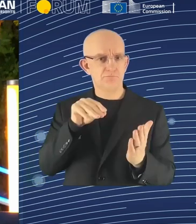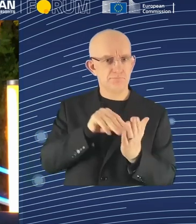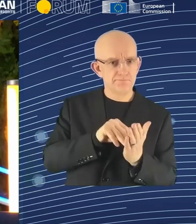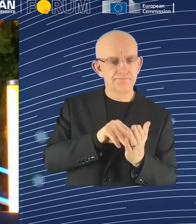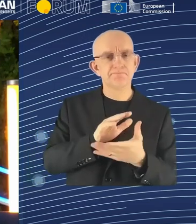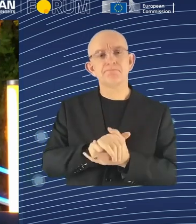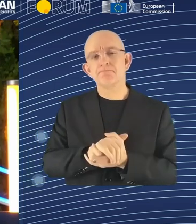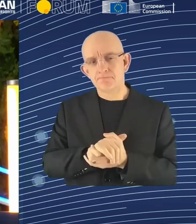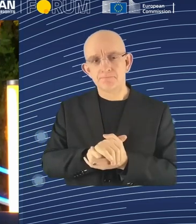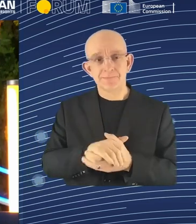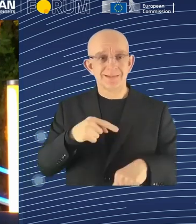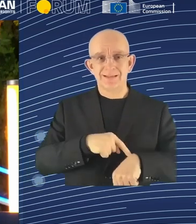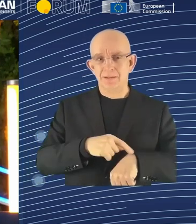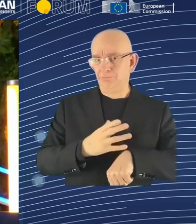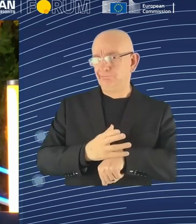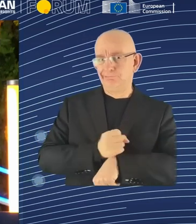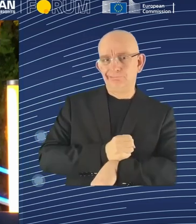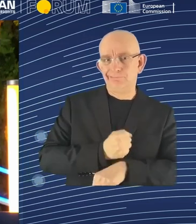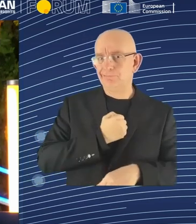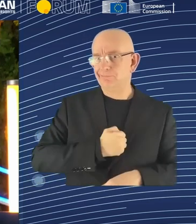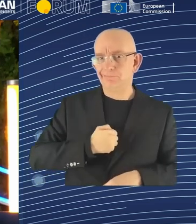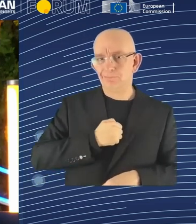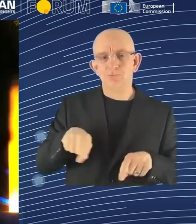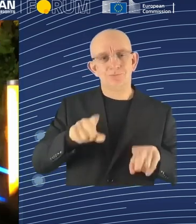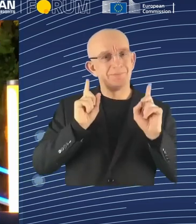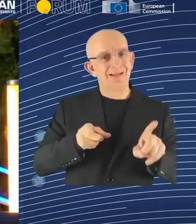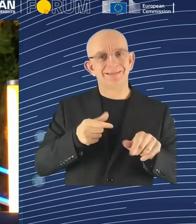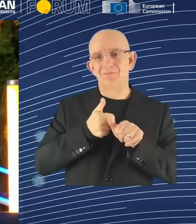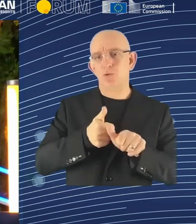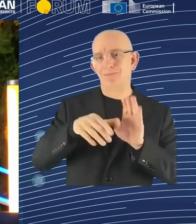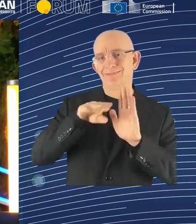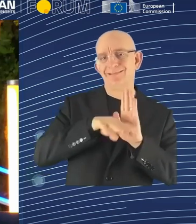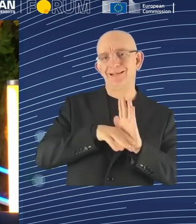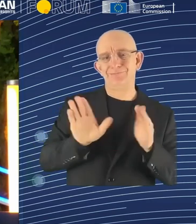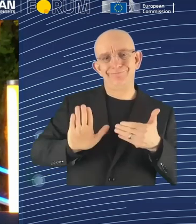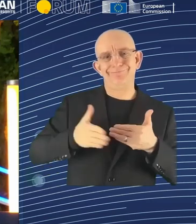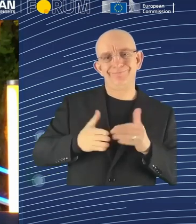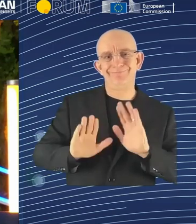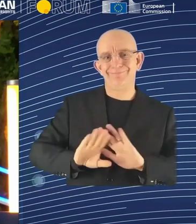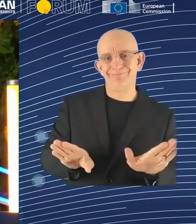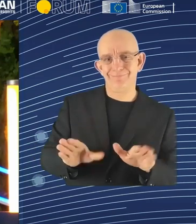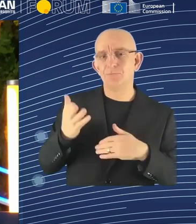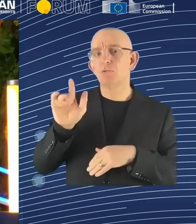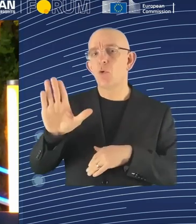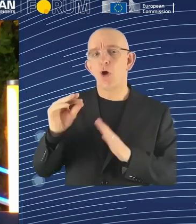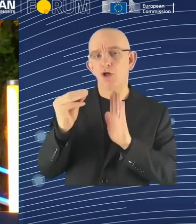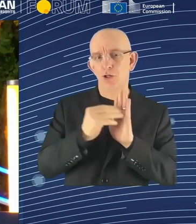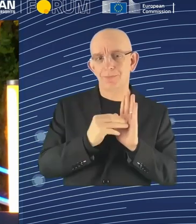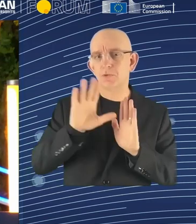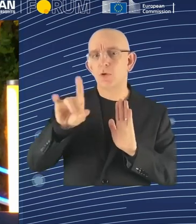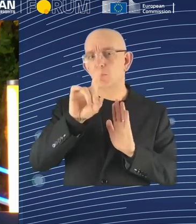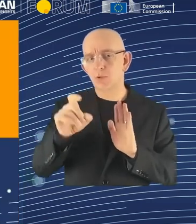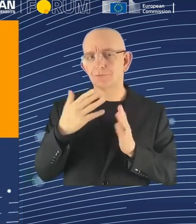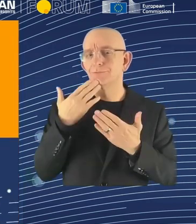very strict on this. Thank you for your comment. Thank you for all the questions and the questions on slide. Thank you so much, Professor Rossa. Thank you very much for this session.